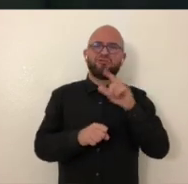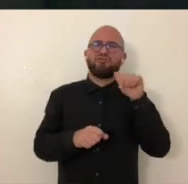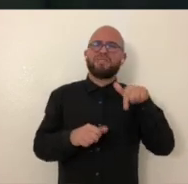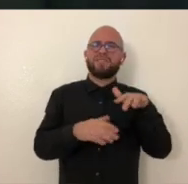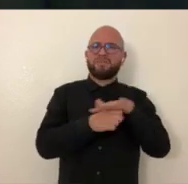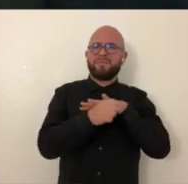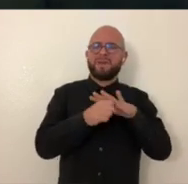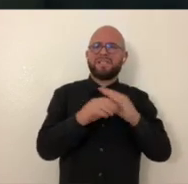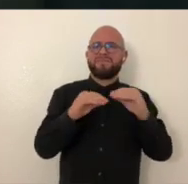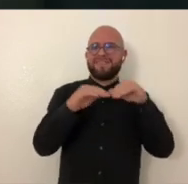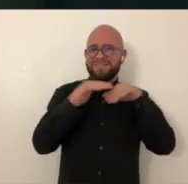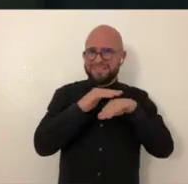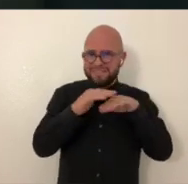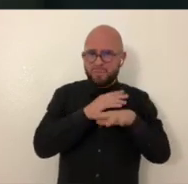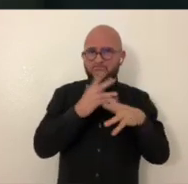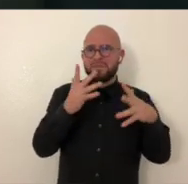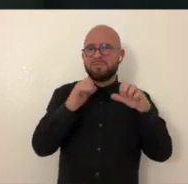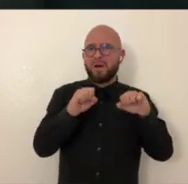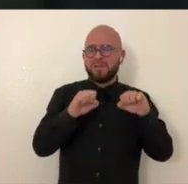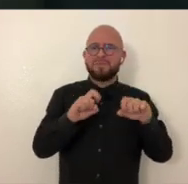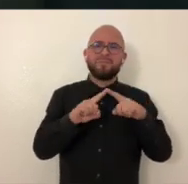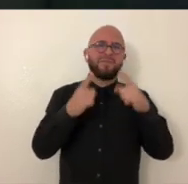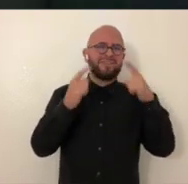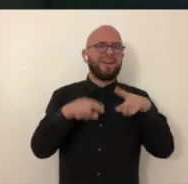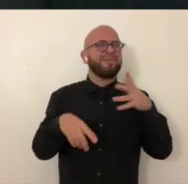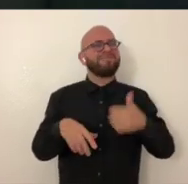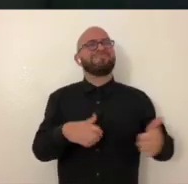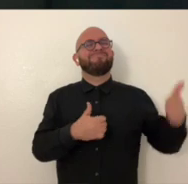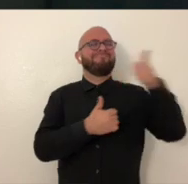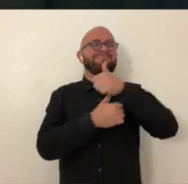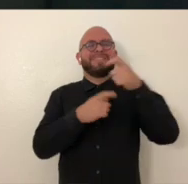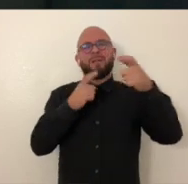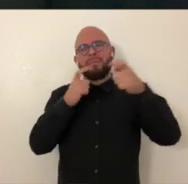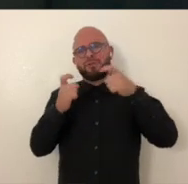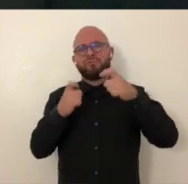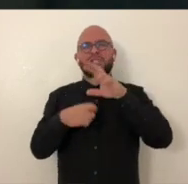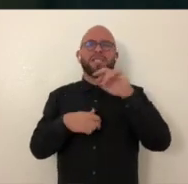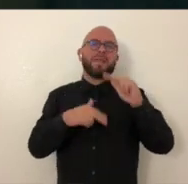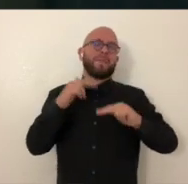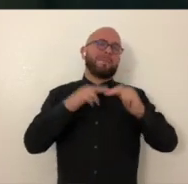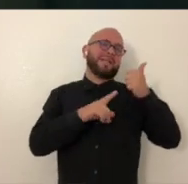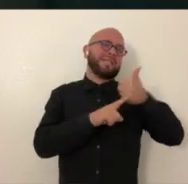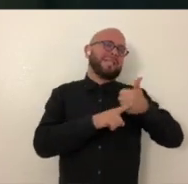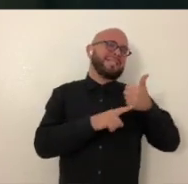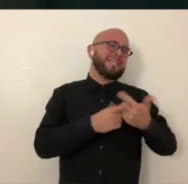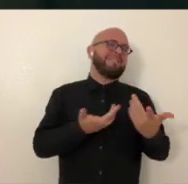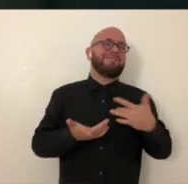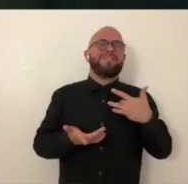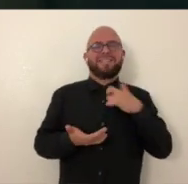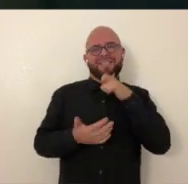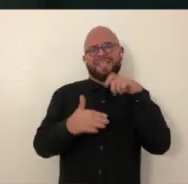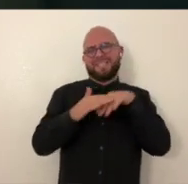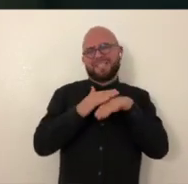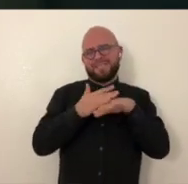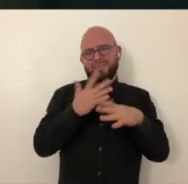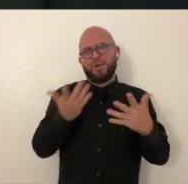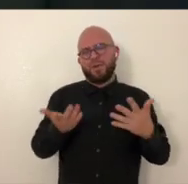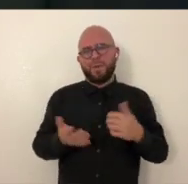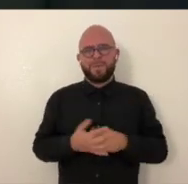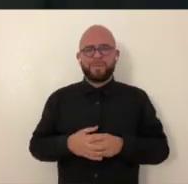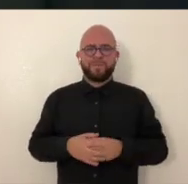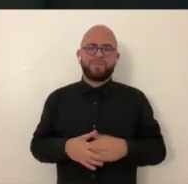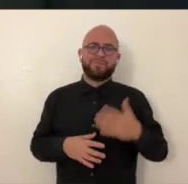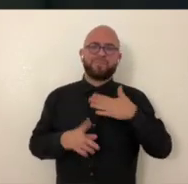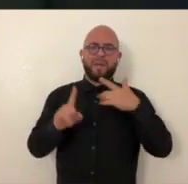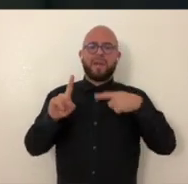and committed to trying to make the space as accessible as possible. But the administration and the infrastructure of the buildings themselves